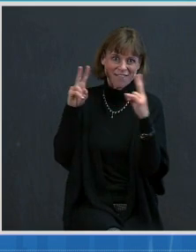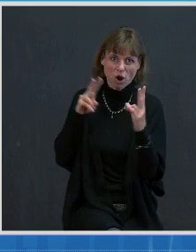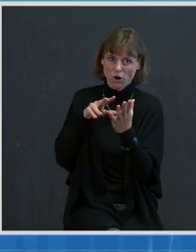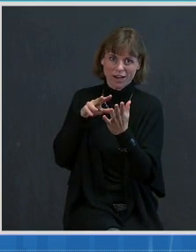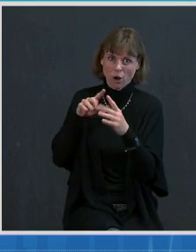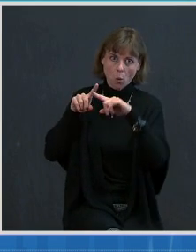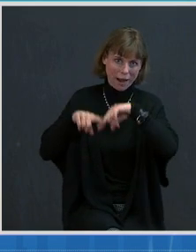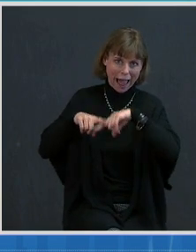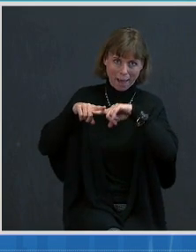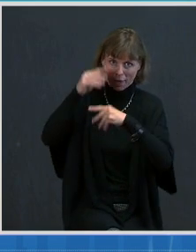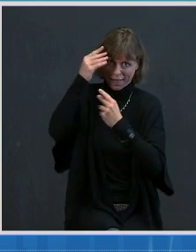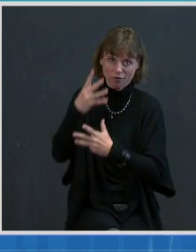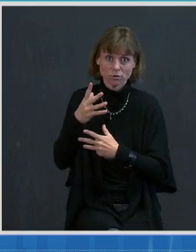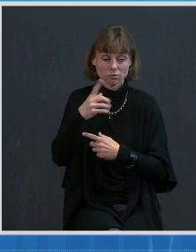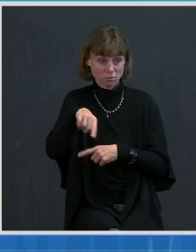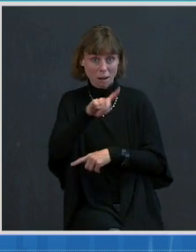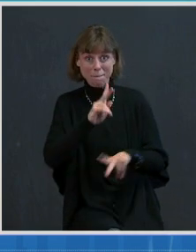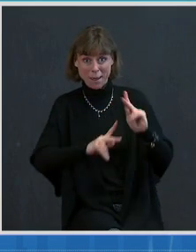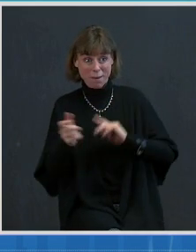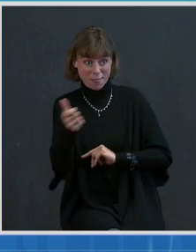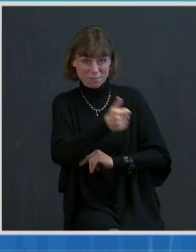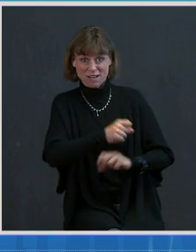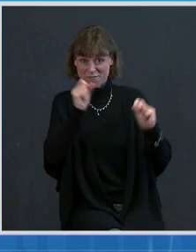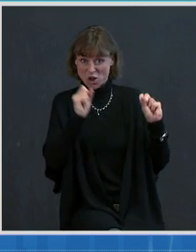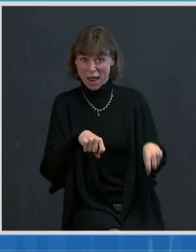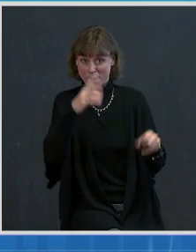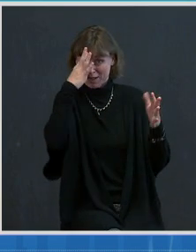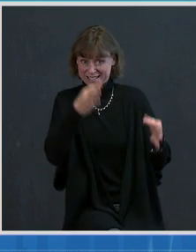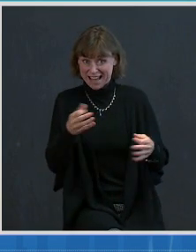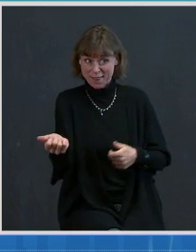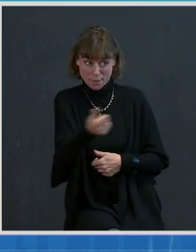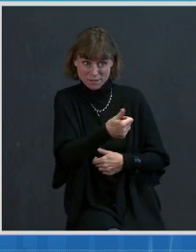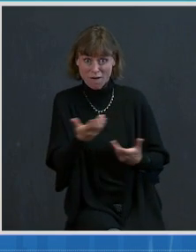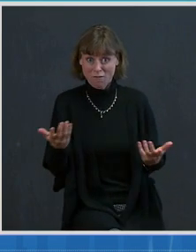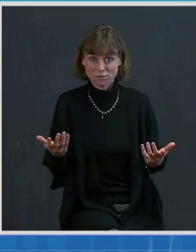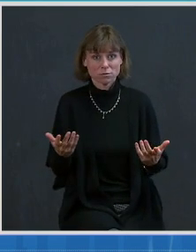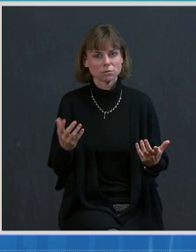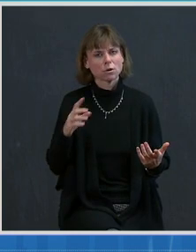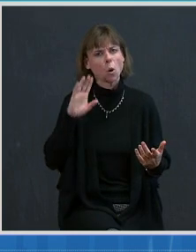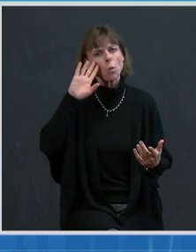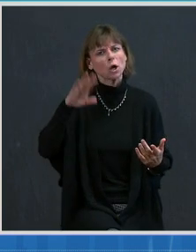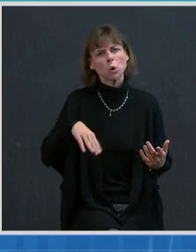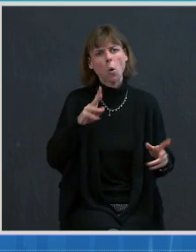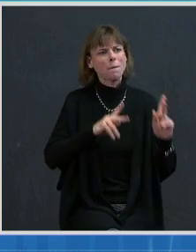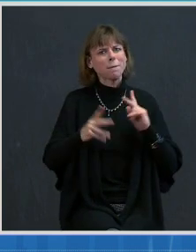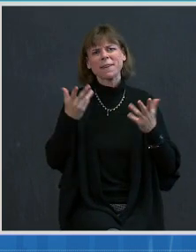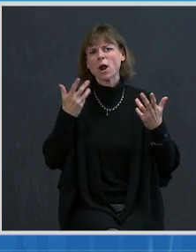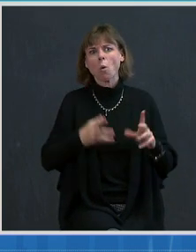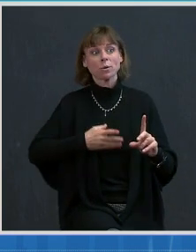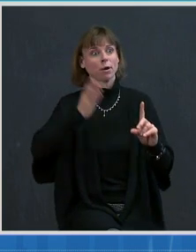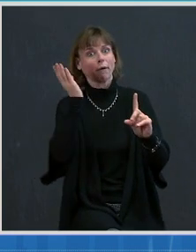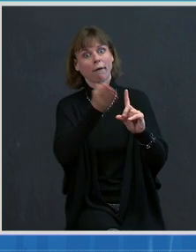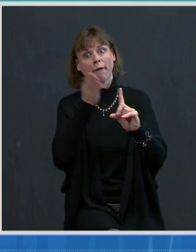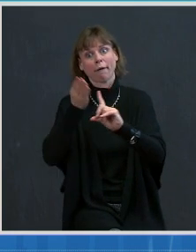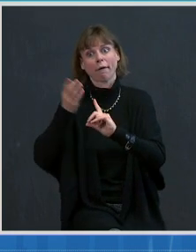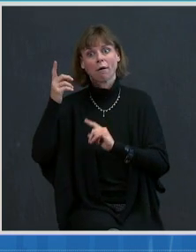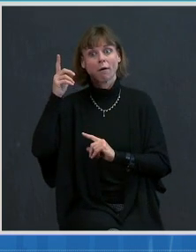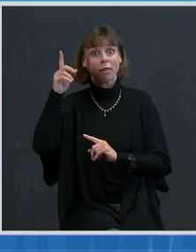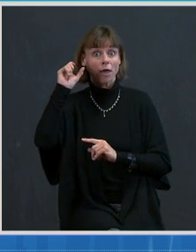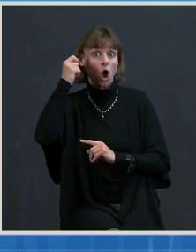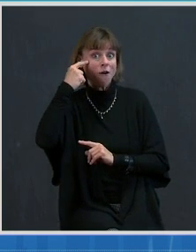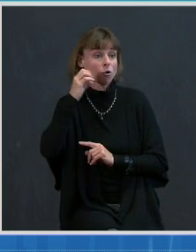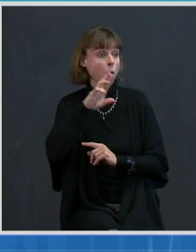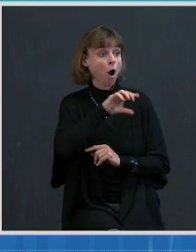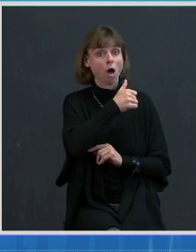of making these decisions for themselves. We know that people are not looking to be convinced by the government or by some other